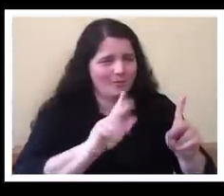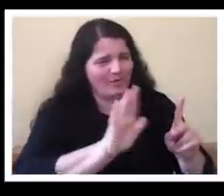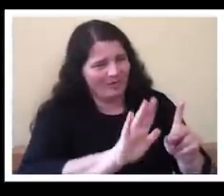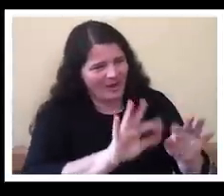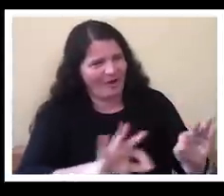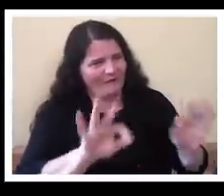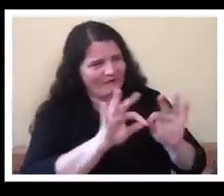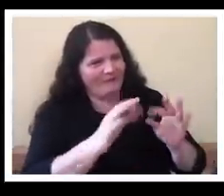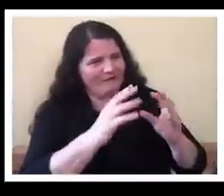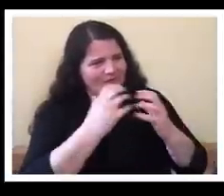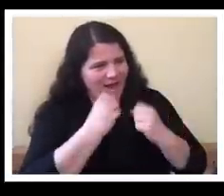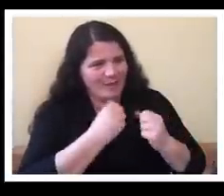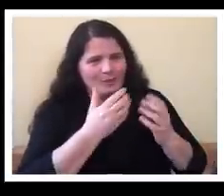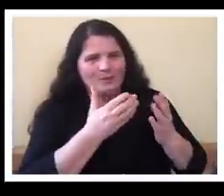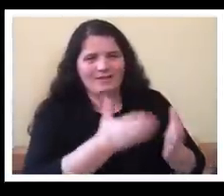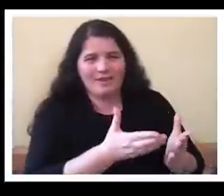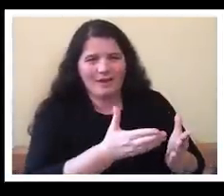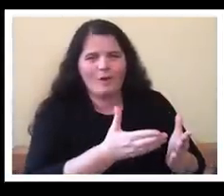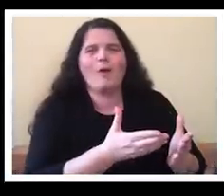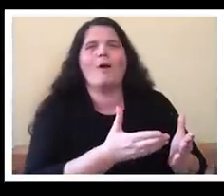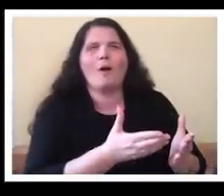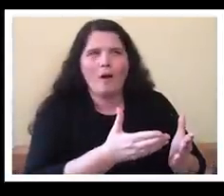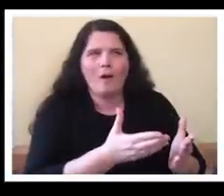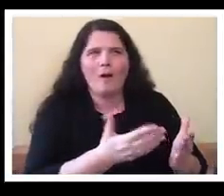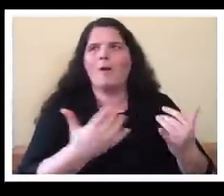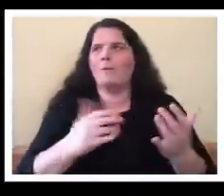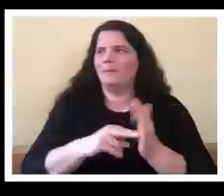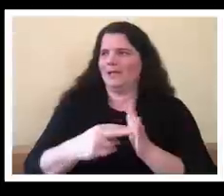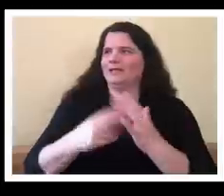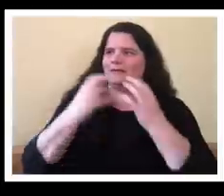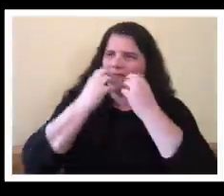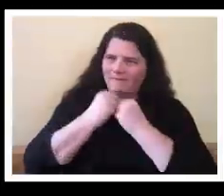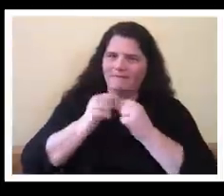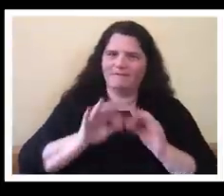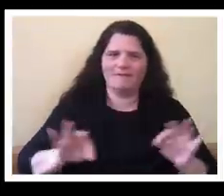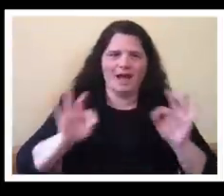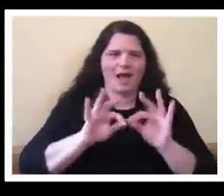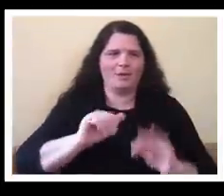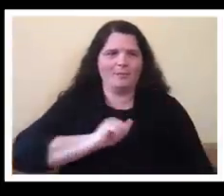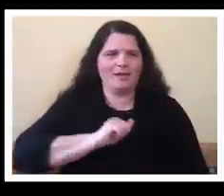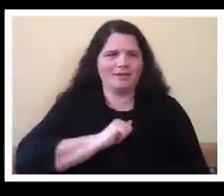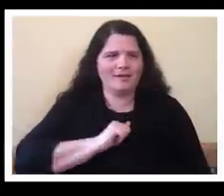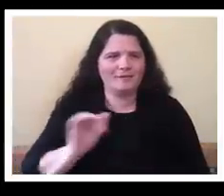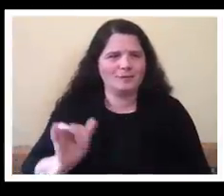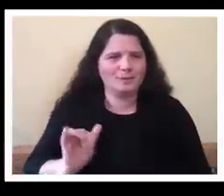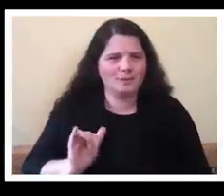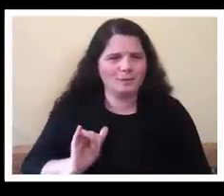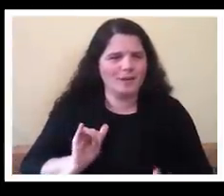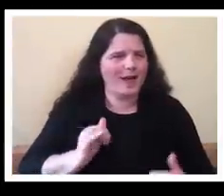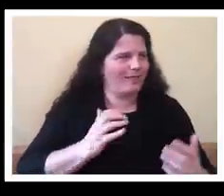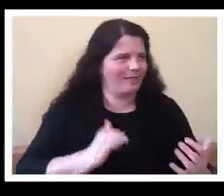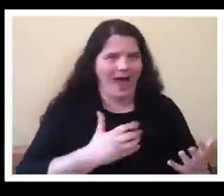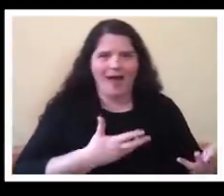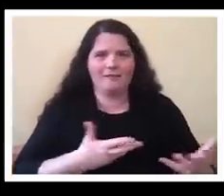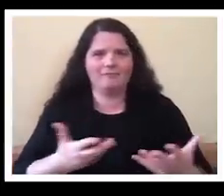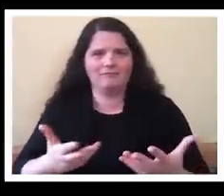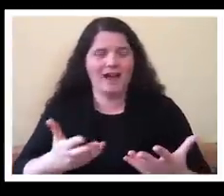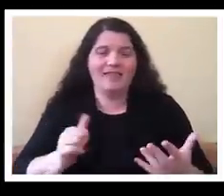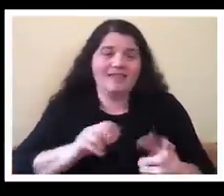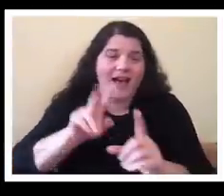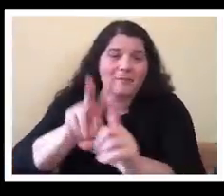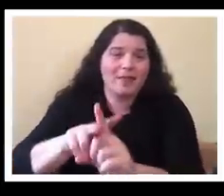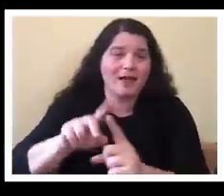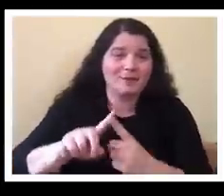you know, applies, whether we're talking about, you know, the Black Lives